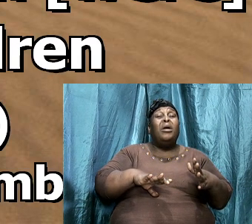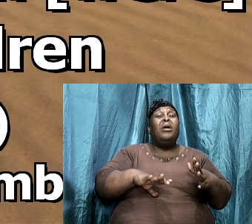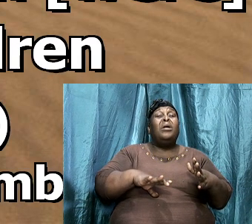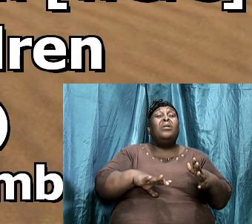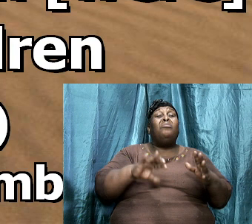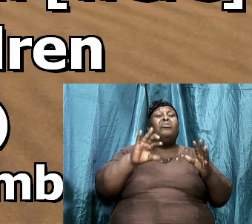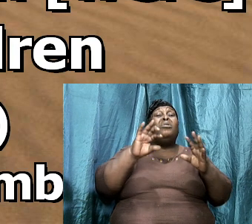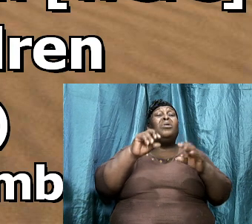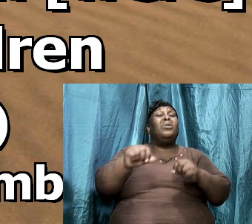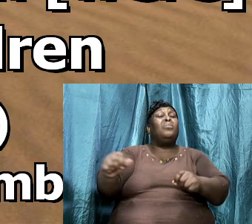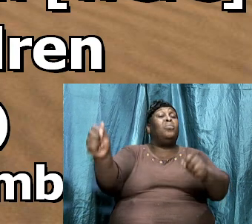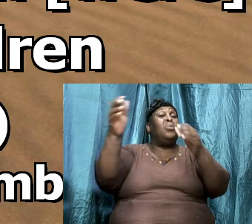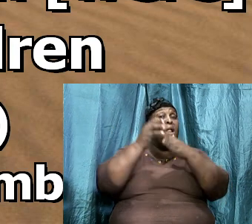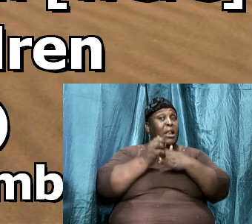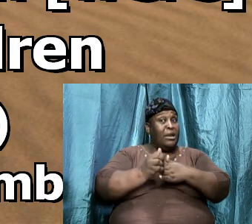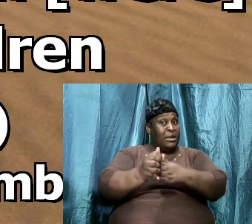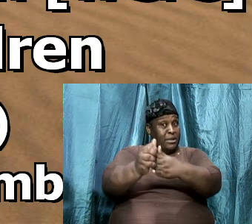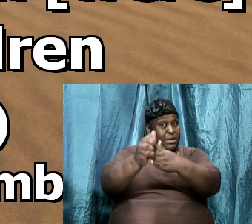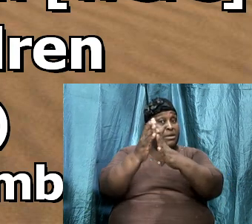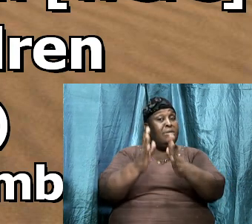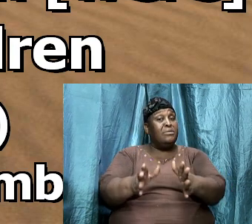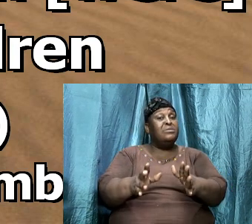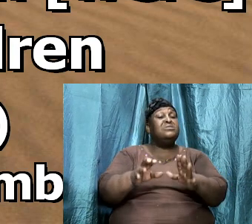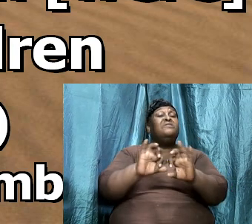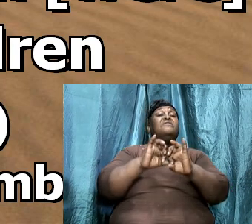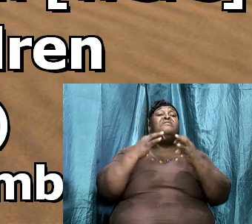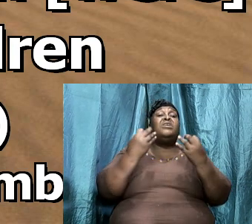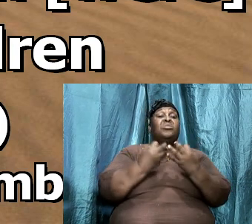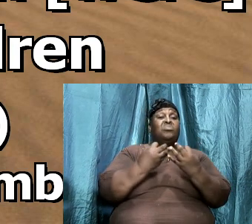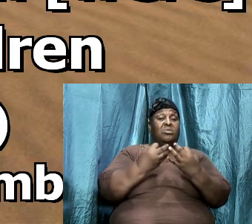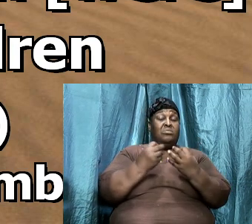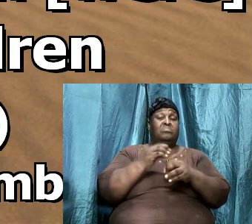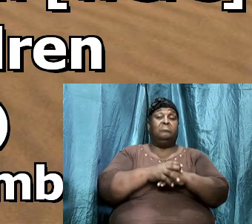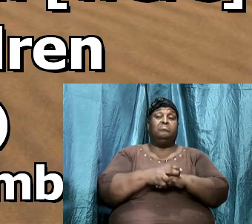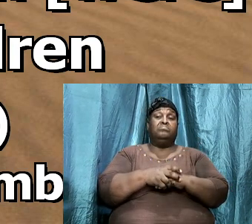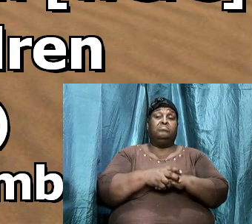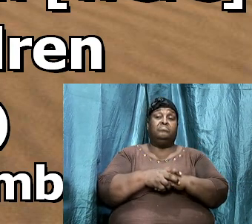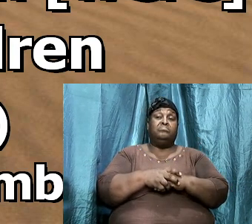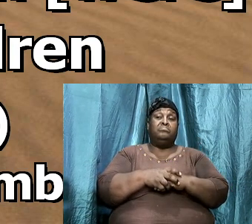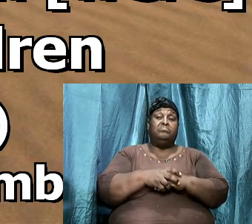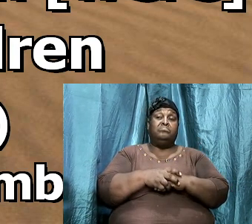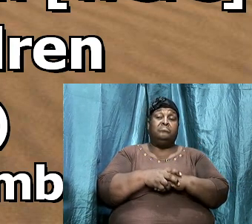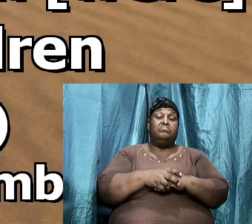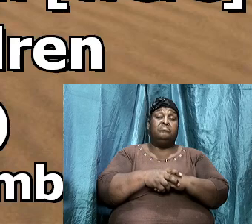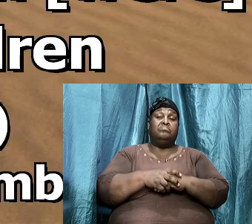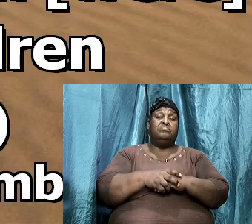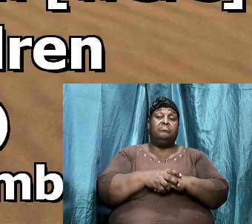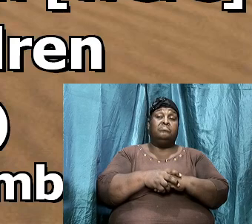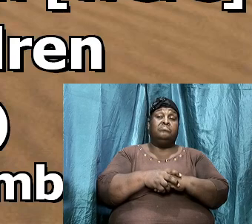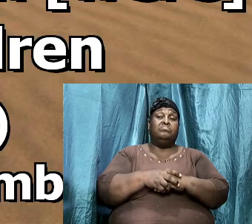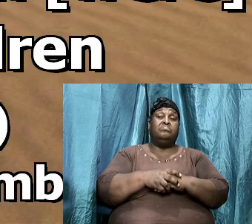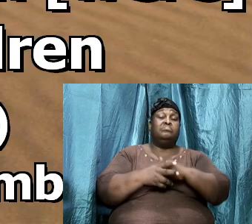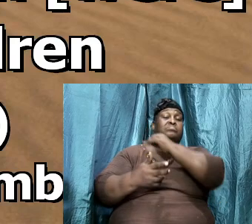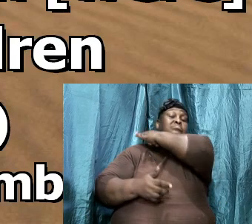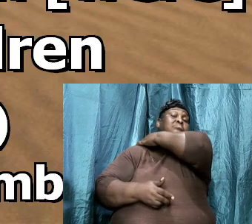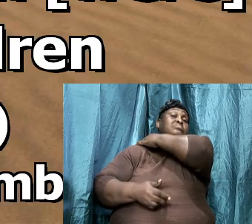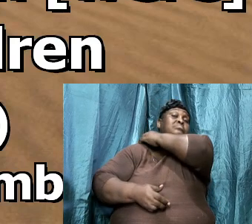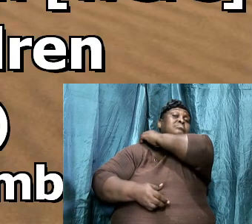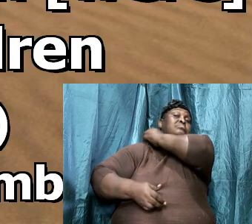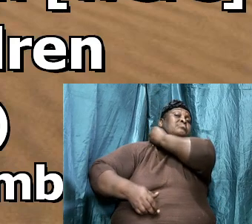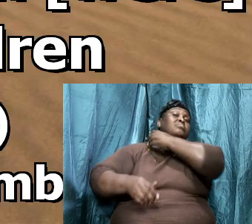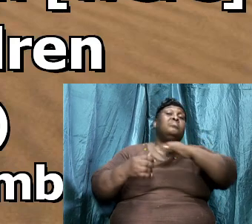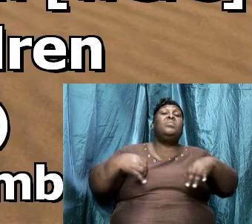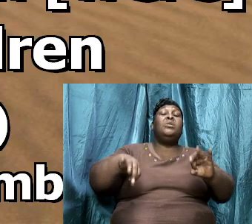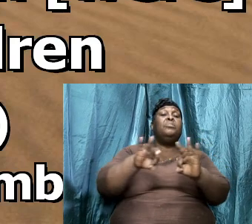the Bible is saying that these men were leaders. Right? So, let me just say this. It is